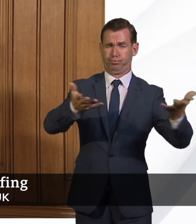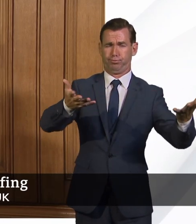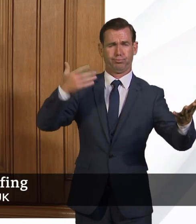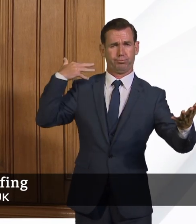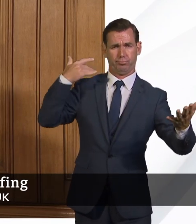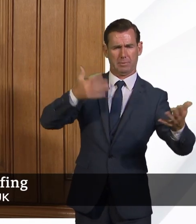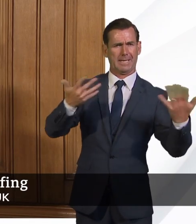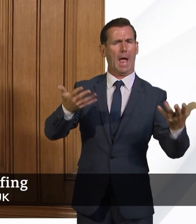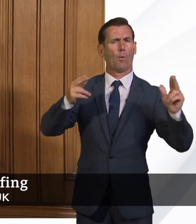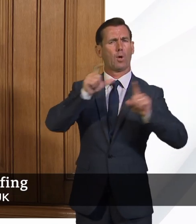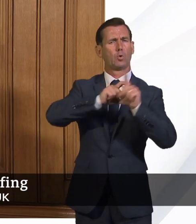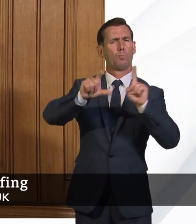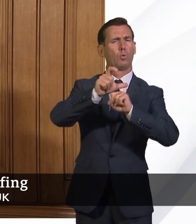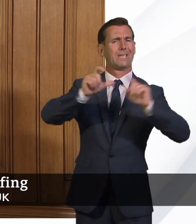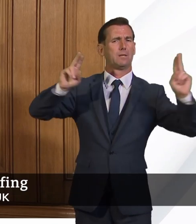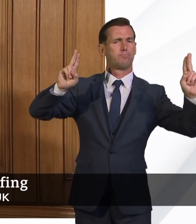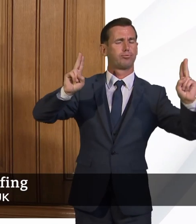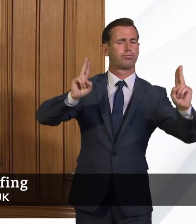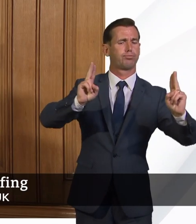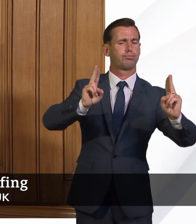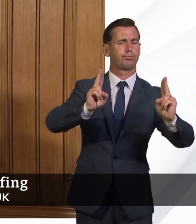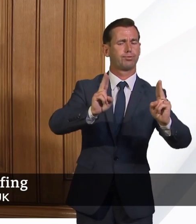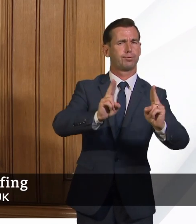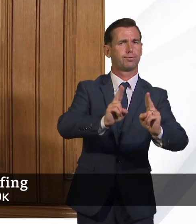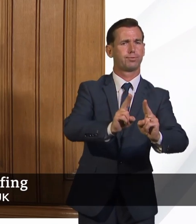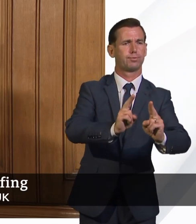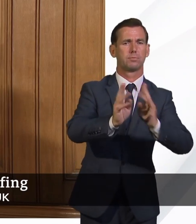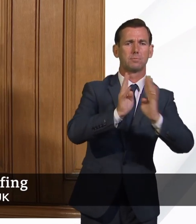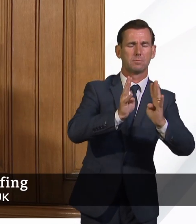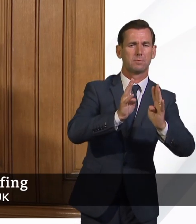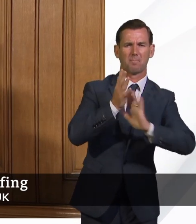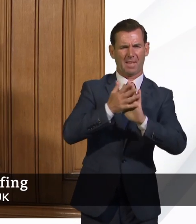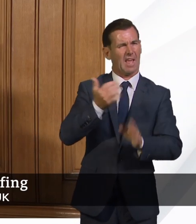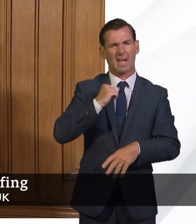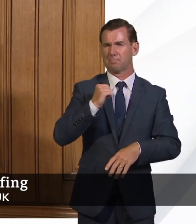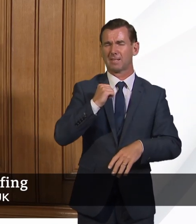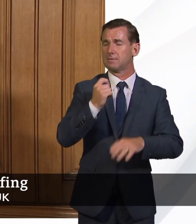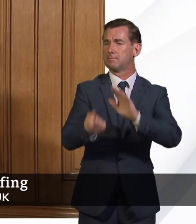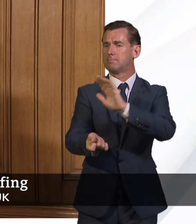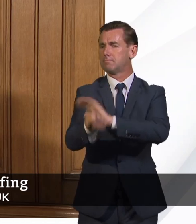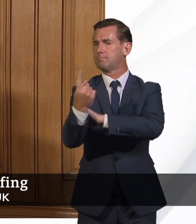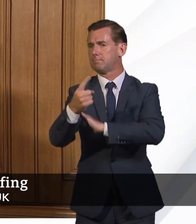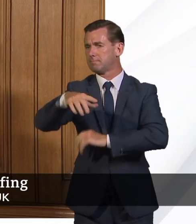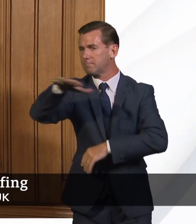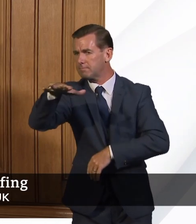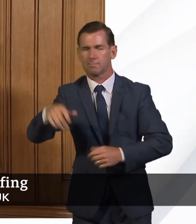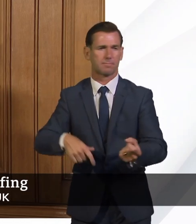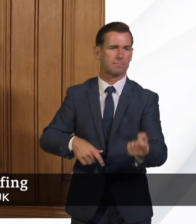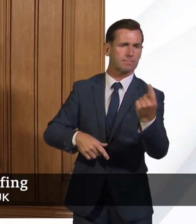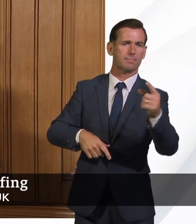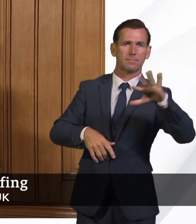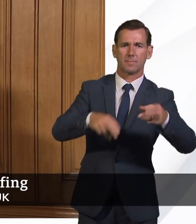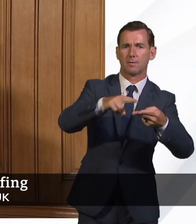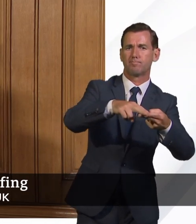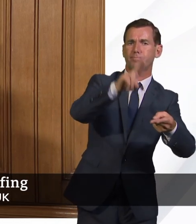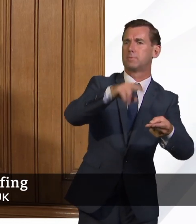begin to see over time is more focus on individual outbreaks. And of course, that might not just be hospitals, there might be other settings.